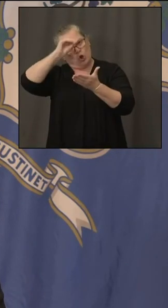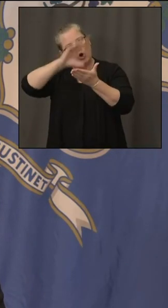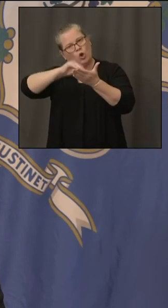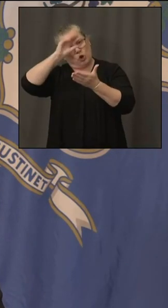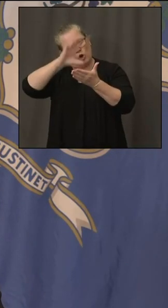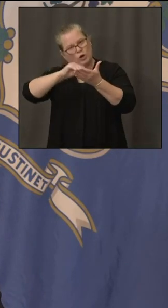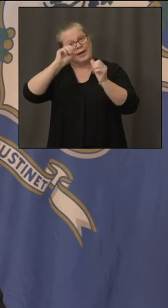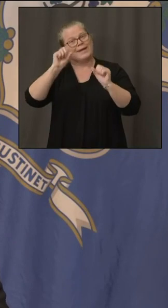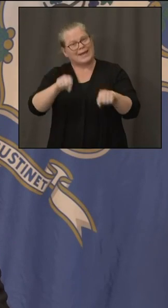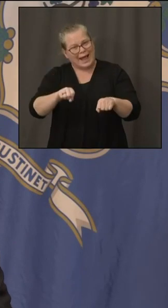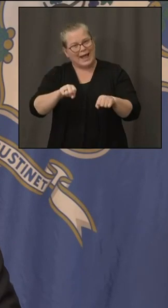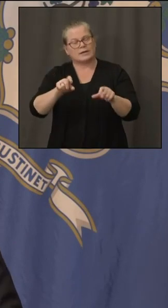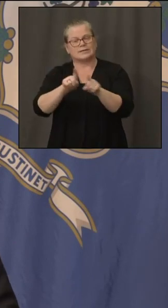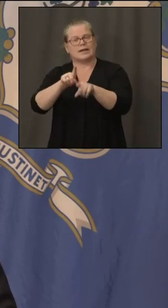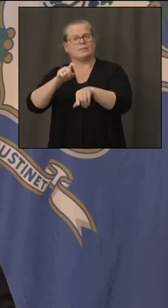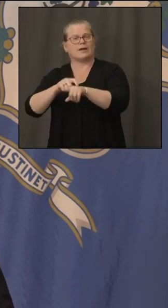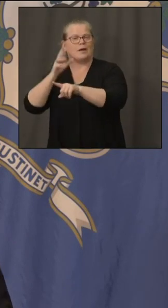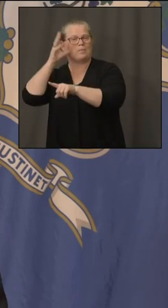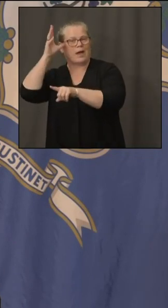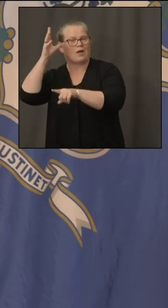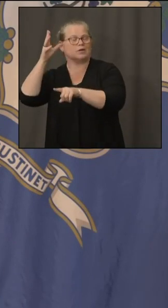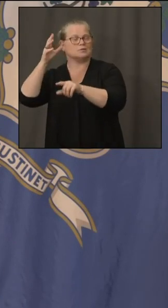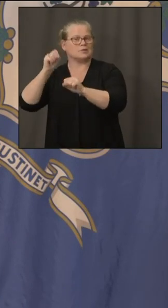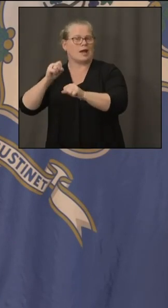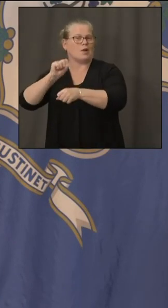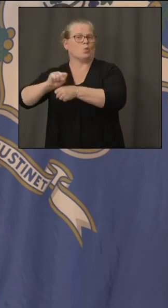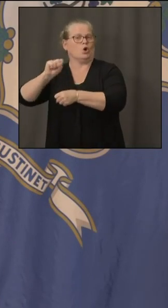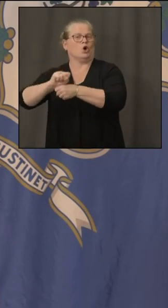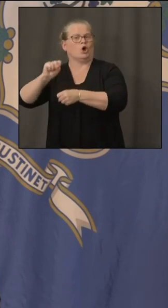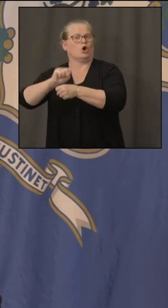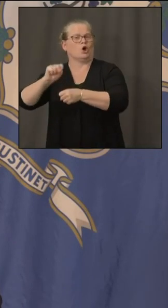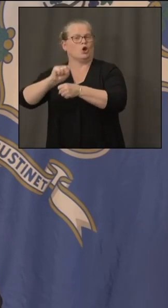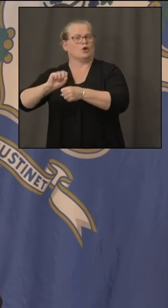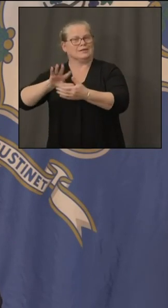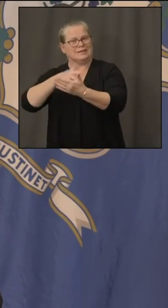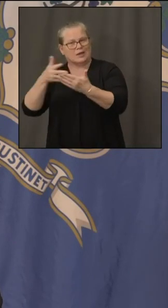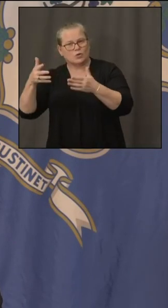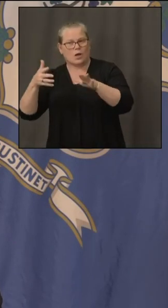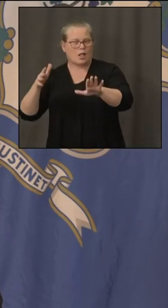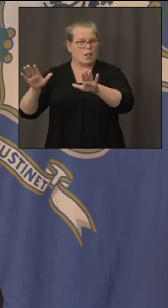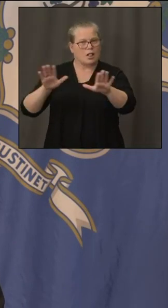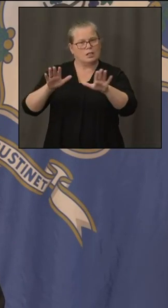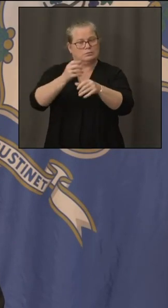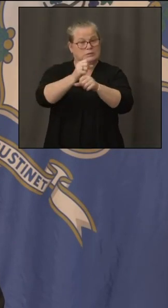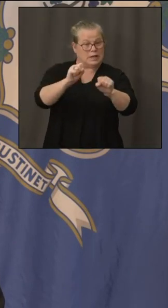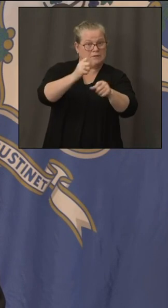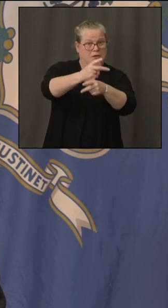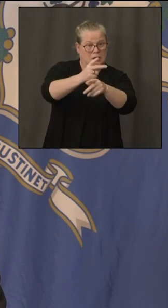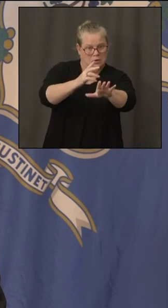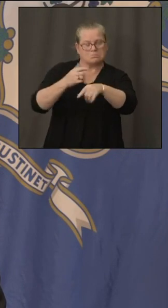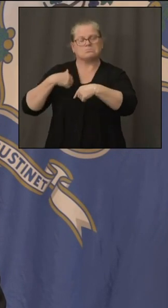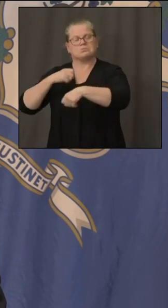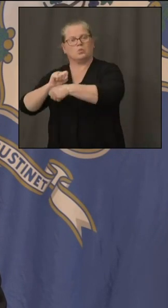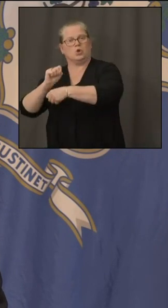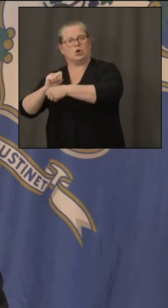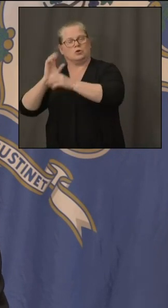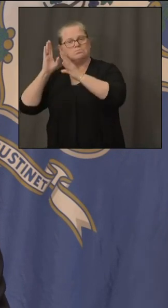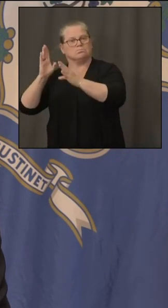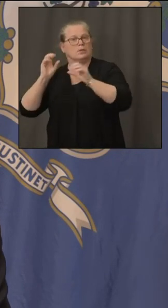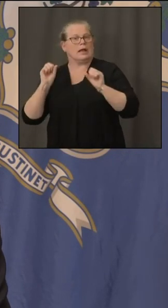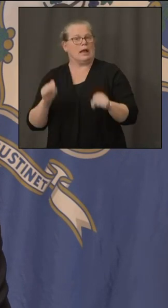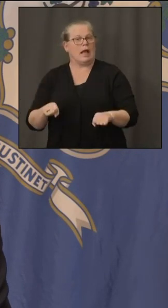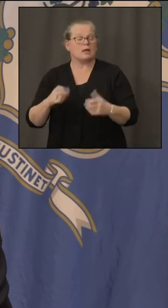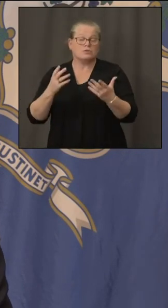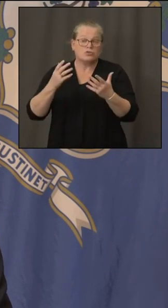and and be taken care of while their parents maybe have to work so i think we're seeing a variety of interesting ideas come forward